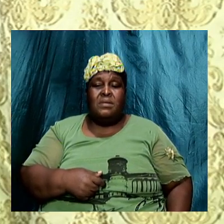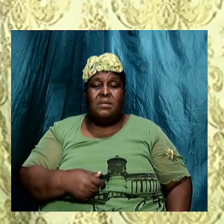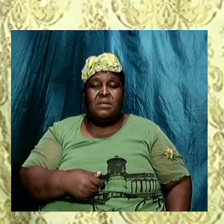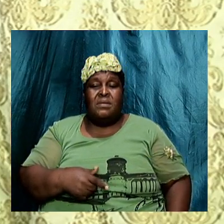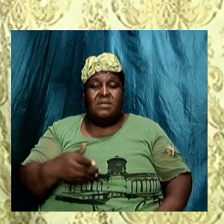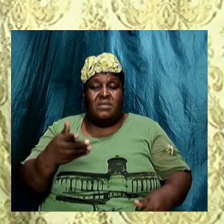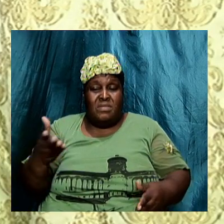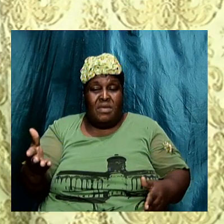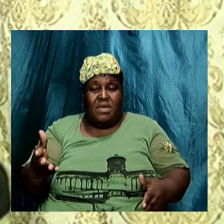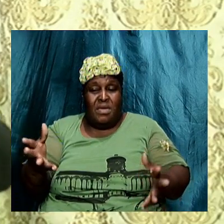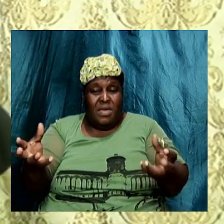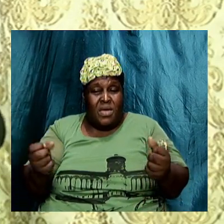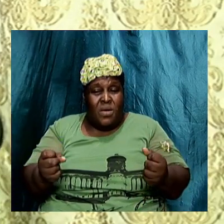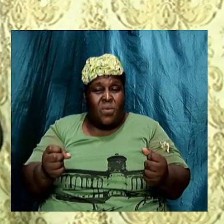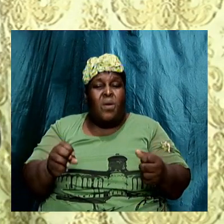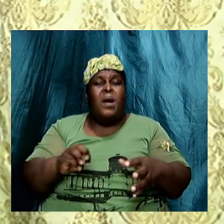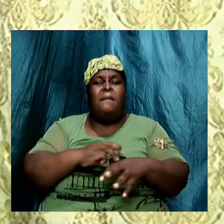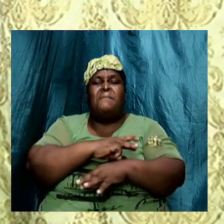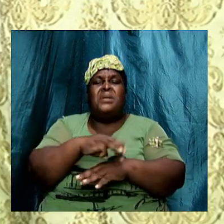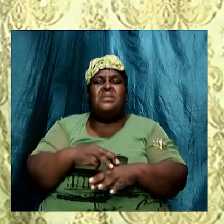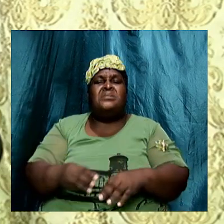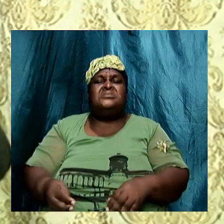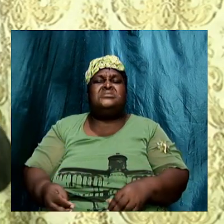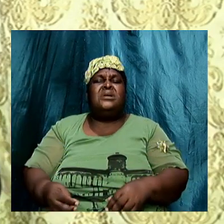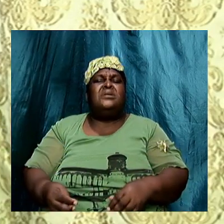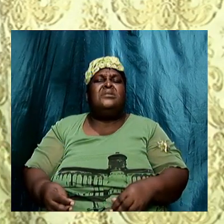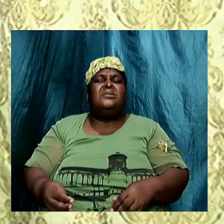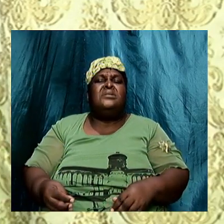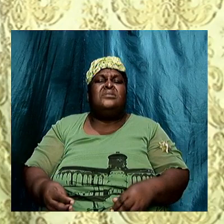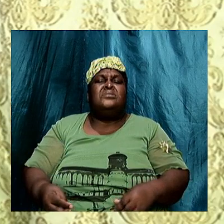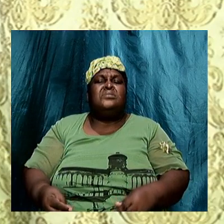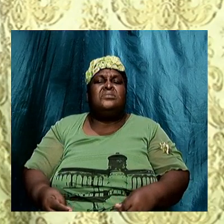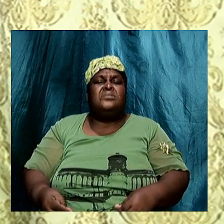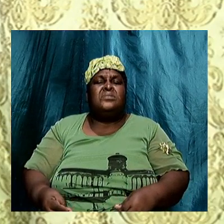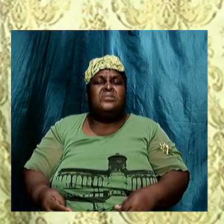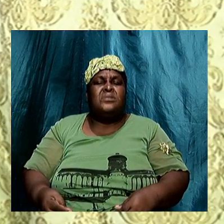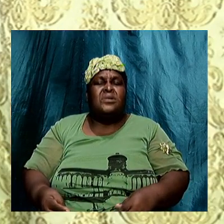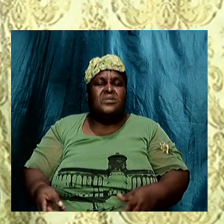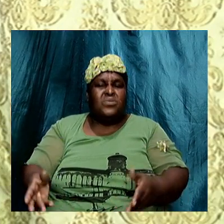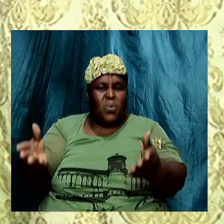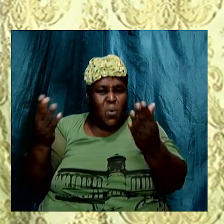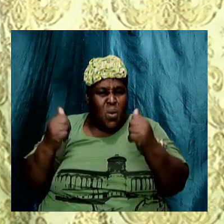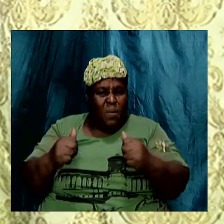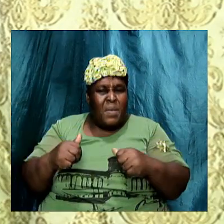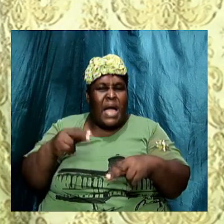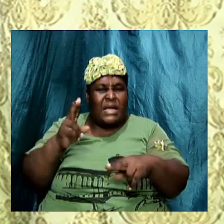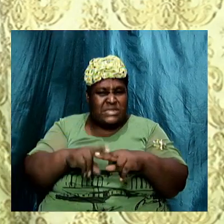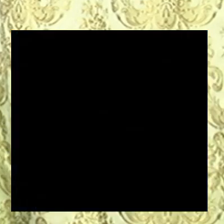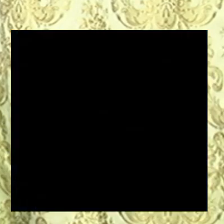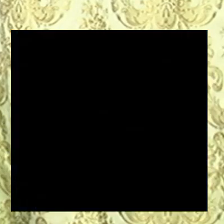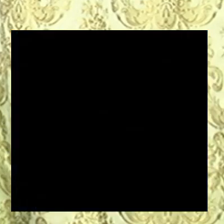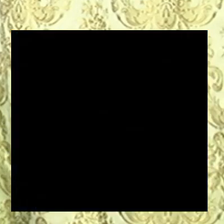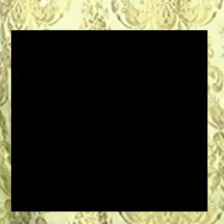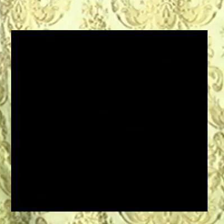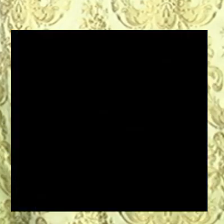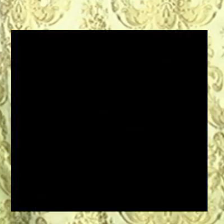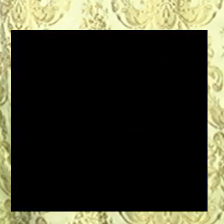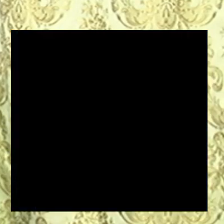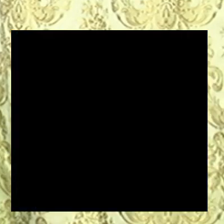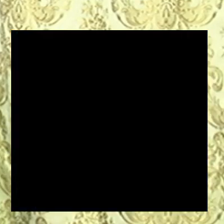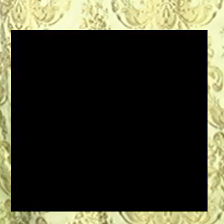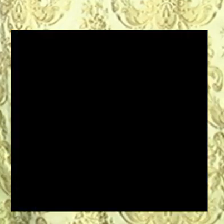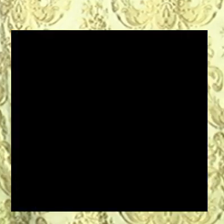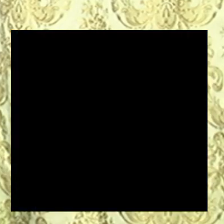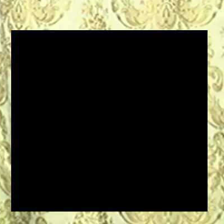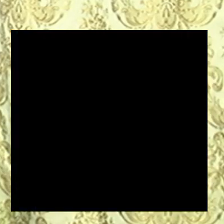Ministers to come And sit up In the chief Look here I don't have to Go up there For anybody To say Minister Bill